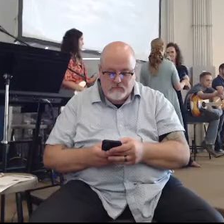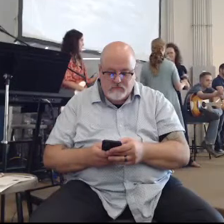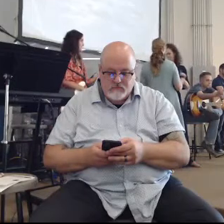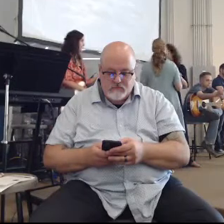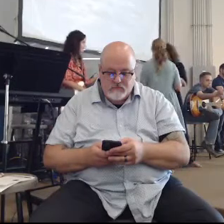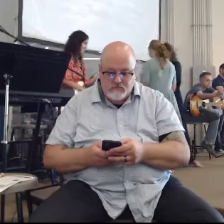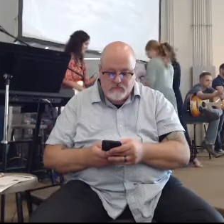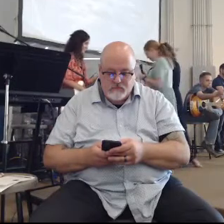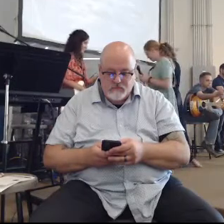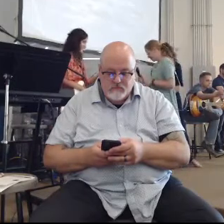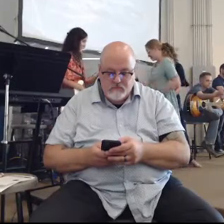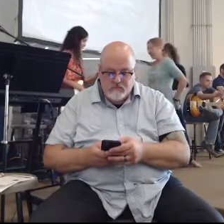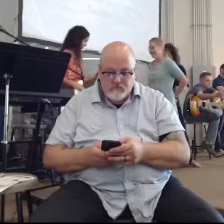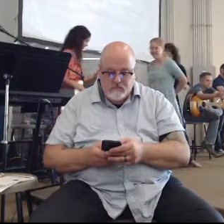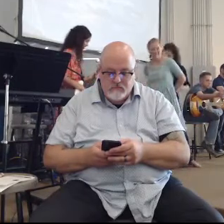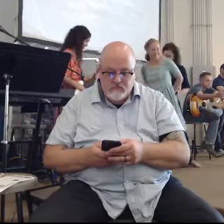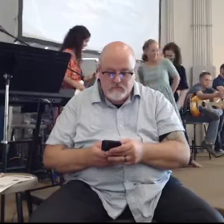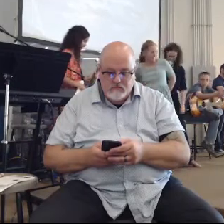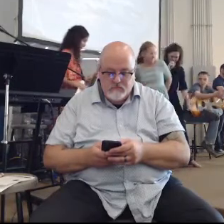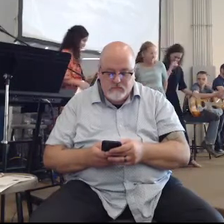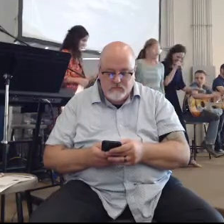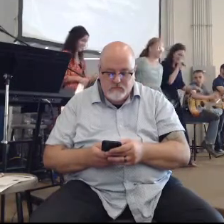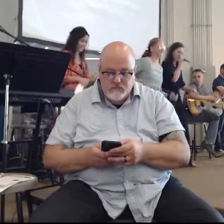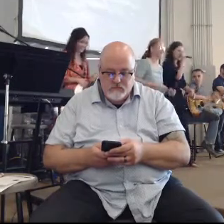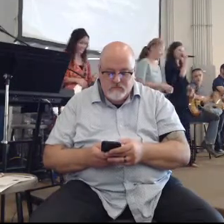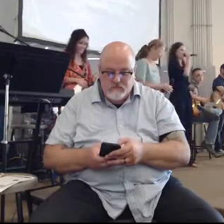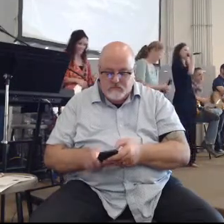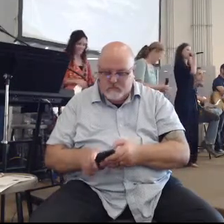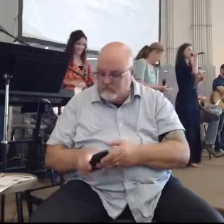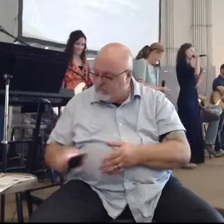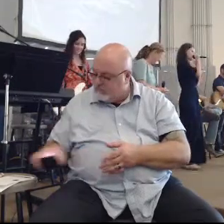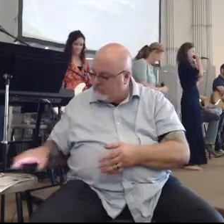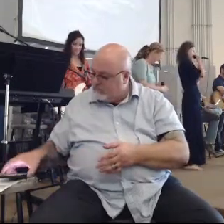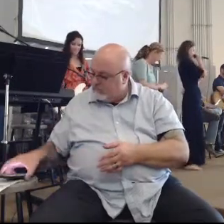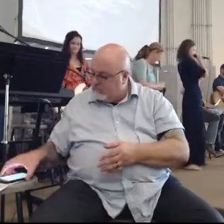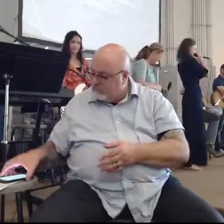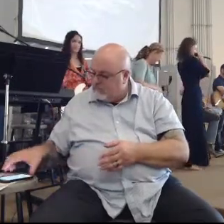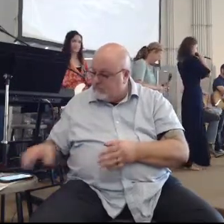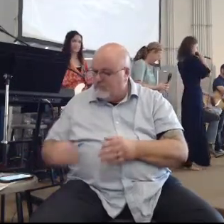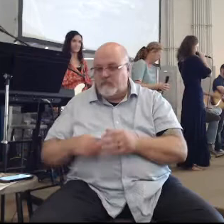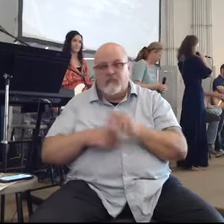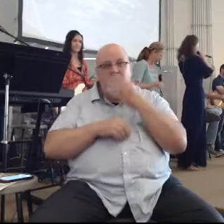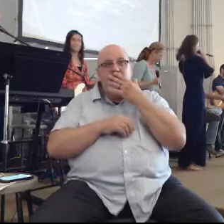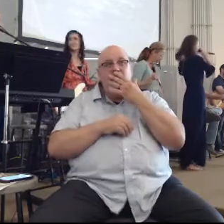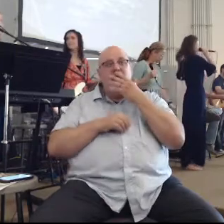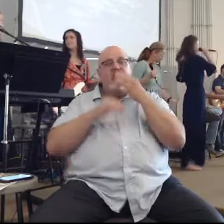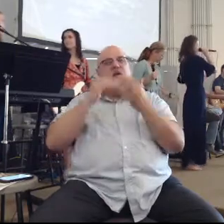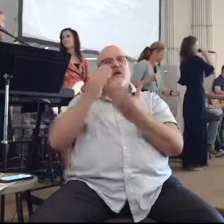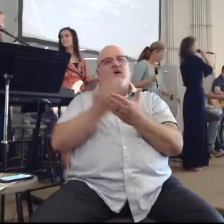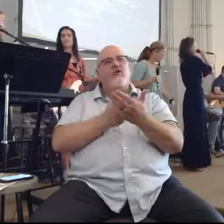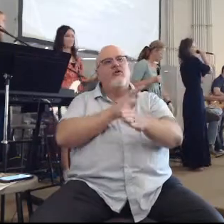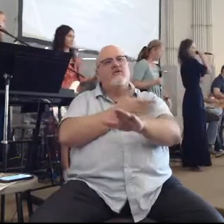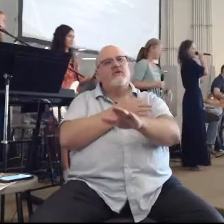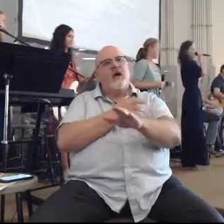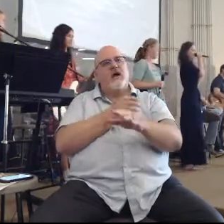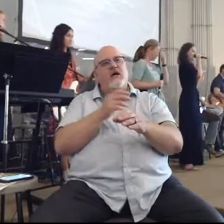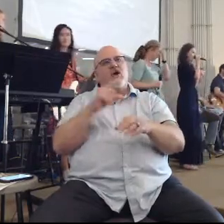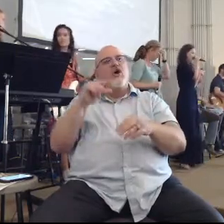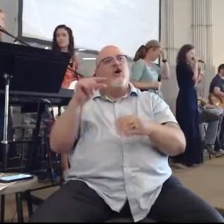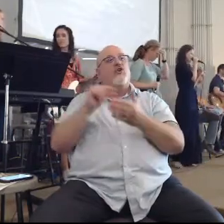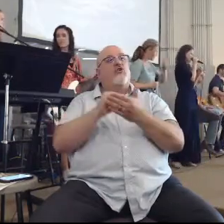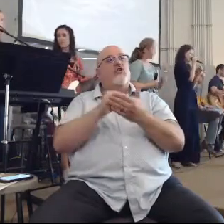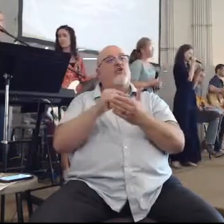Check. We're figuring it out. We'll do this. Okay, so we're going to sing a new song for you guys. It's called Grace is on Our Side.